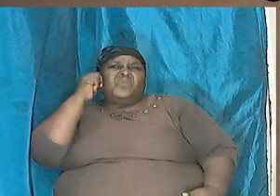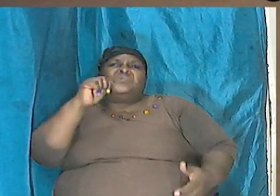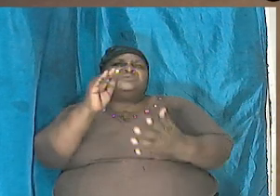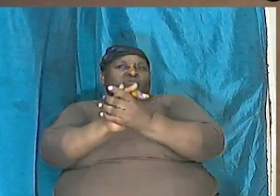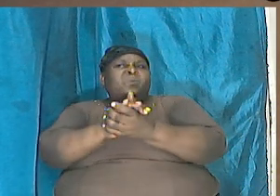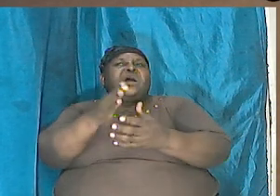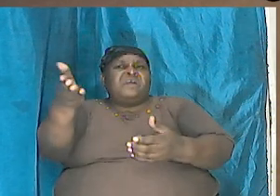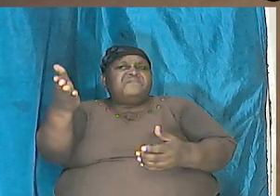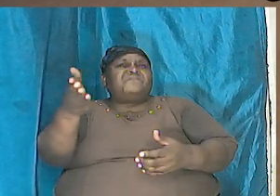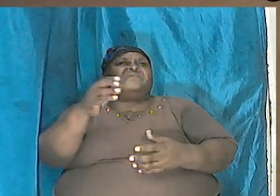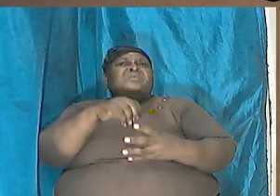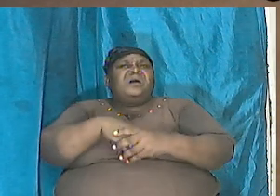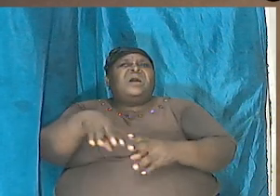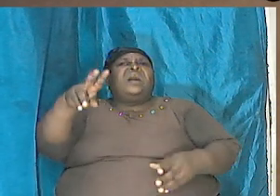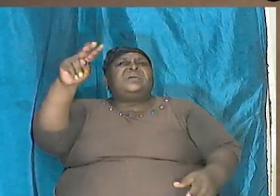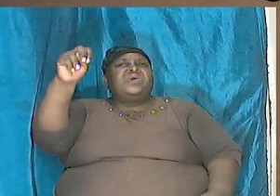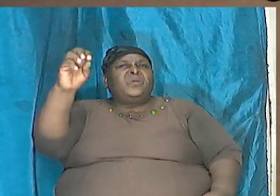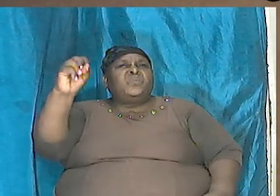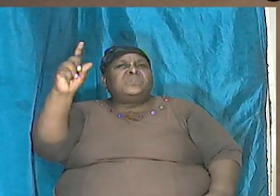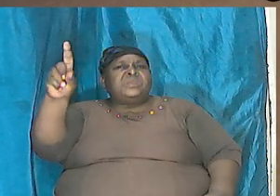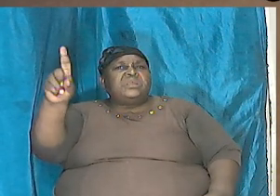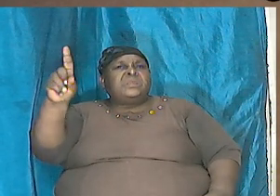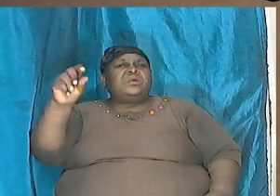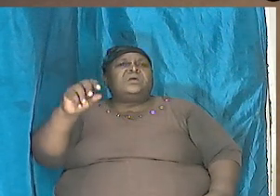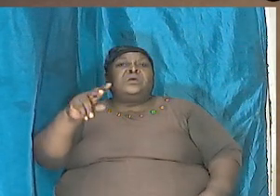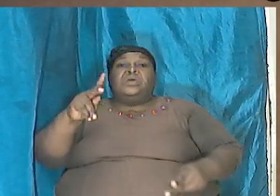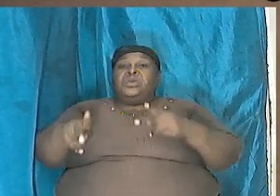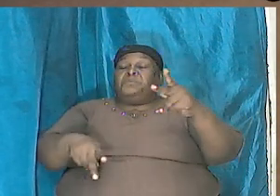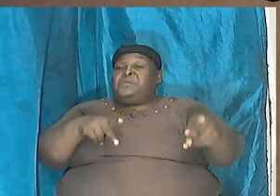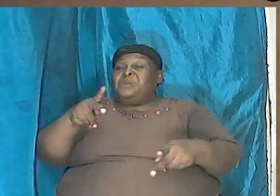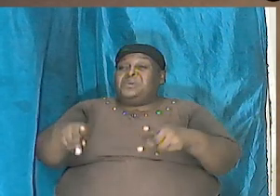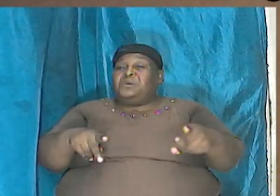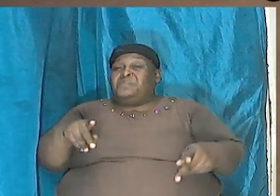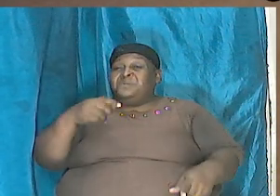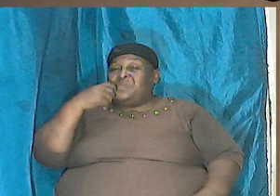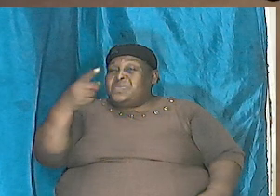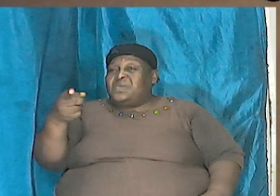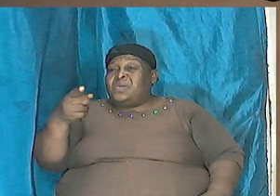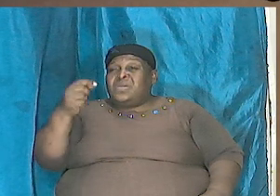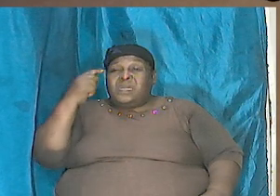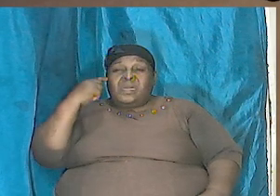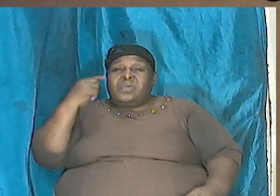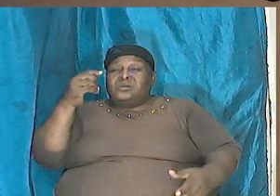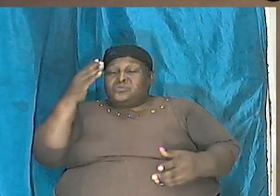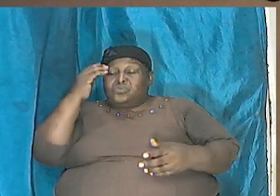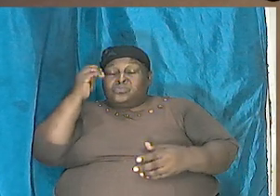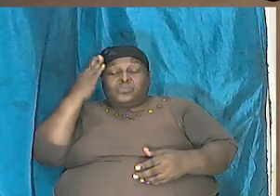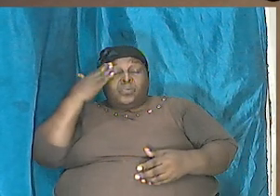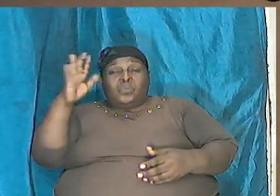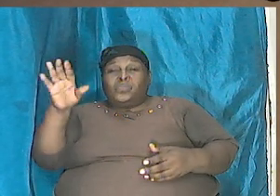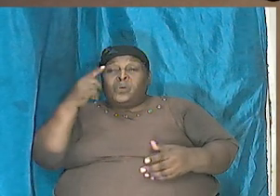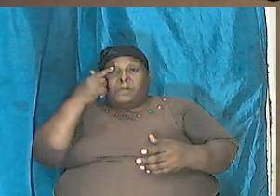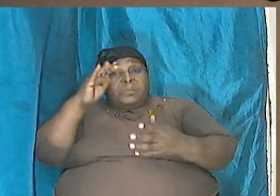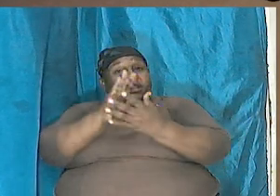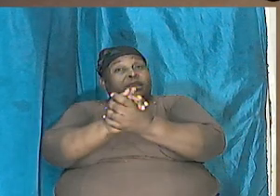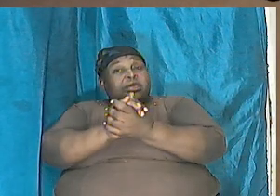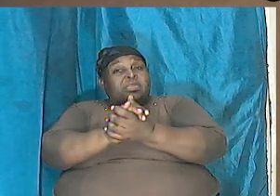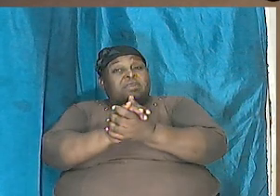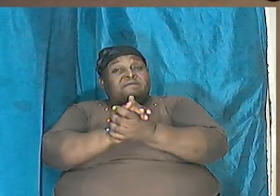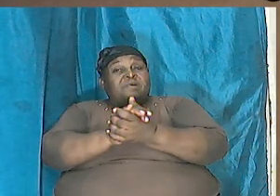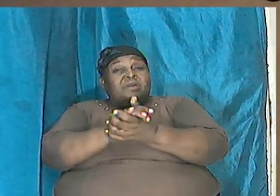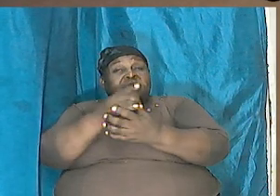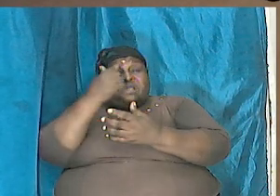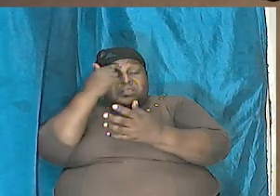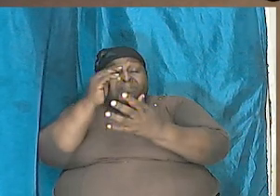and we must look at what the Bible say because folks take it and turn it and if you don't know you believe the thing and then you start to believe that the